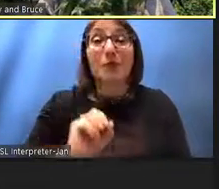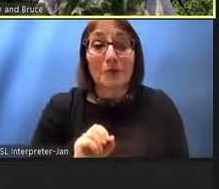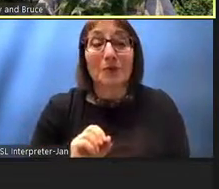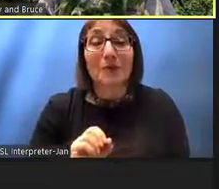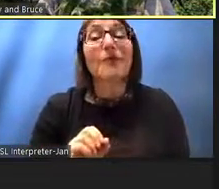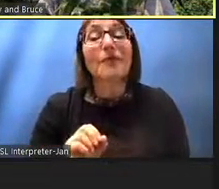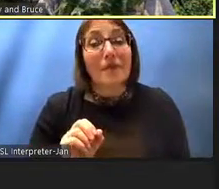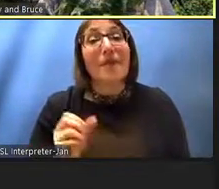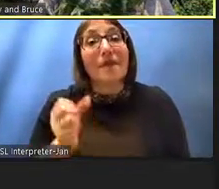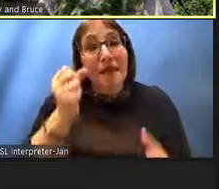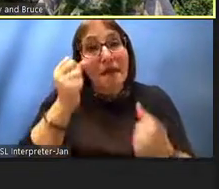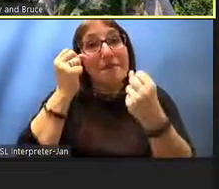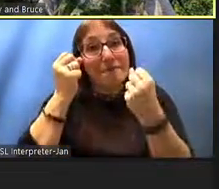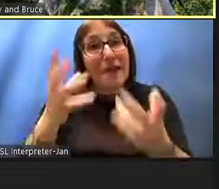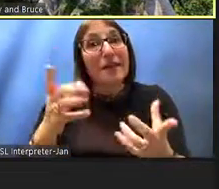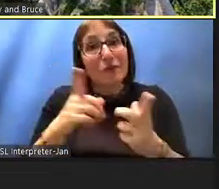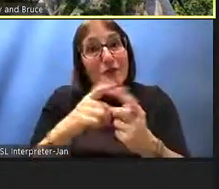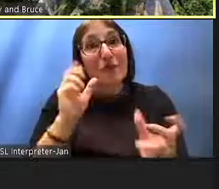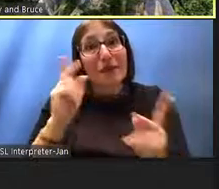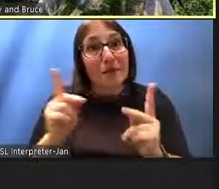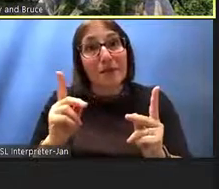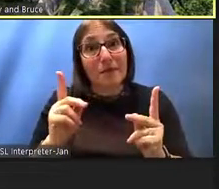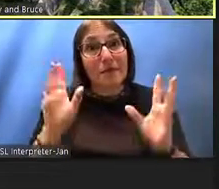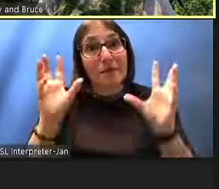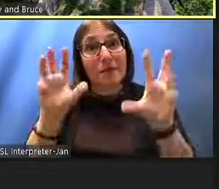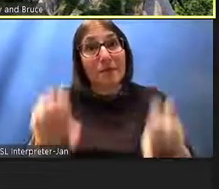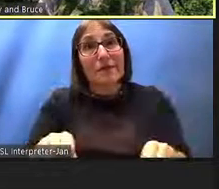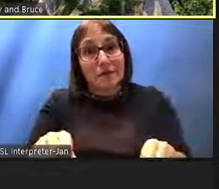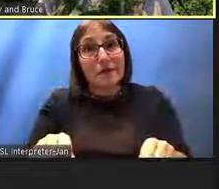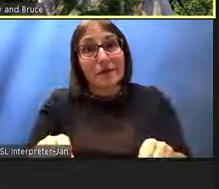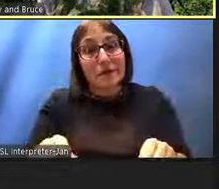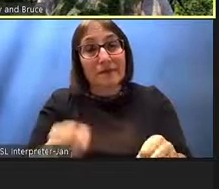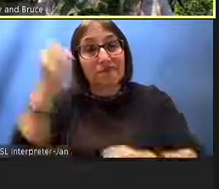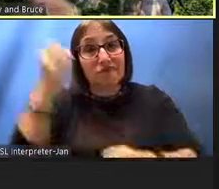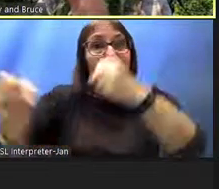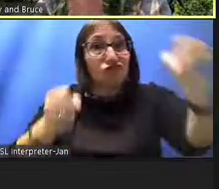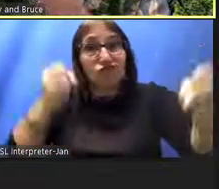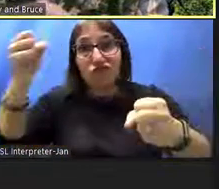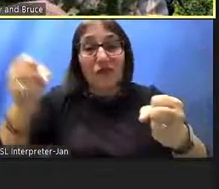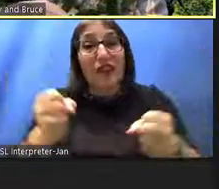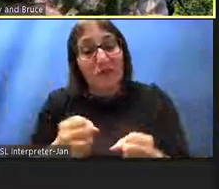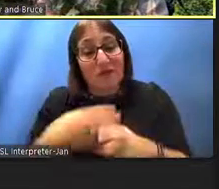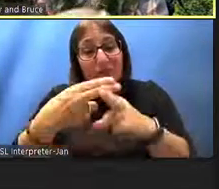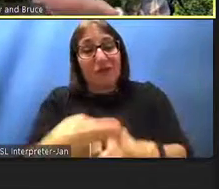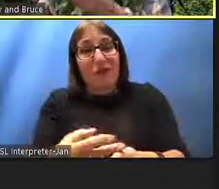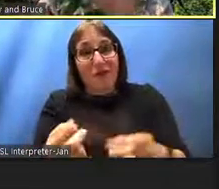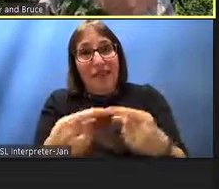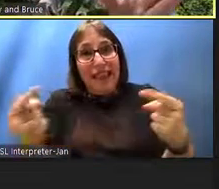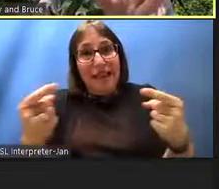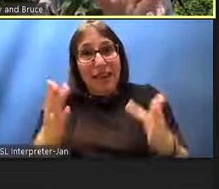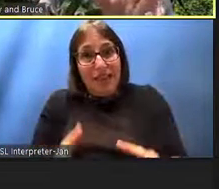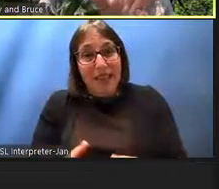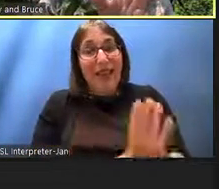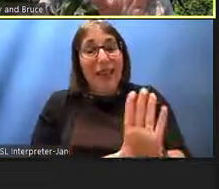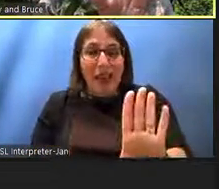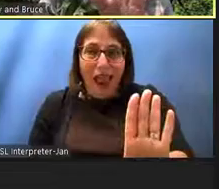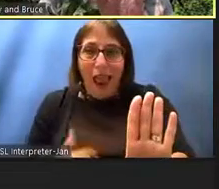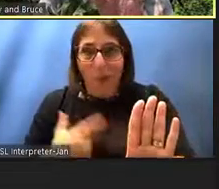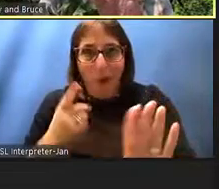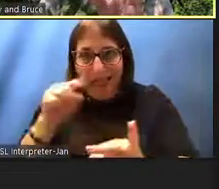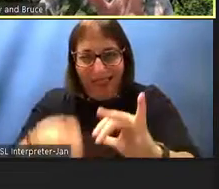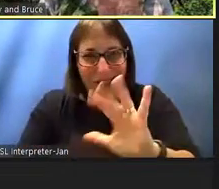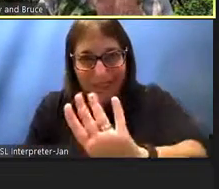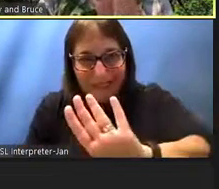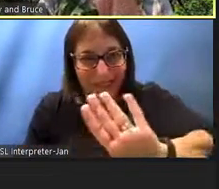japanese people of course were treated as the enemy but i'm not going to get into that but i'm just getting into now